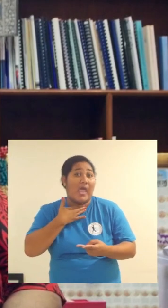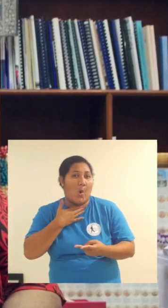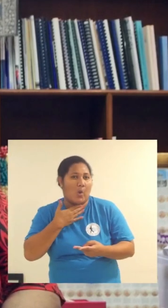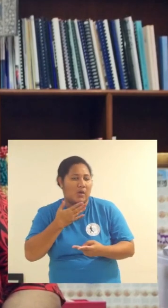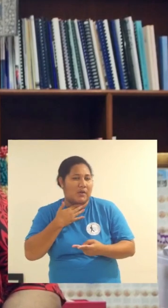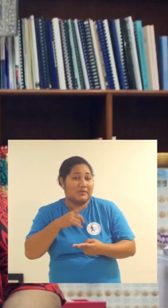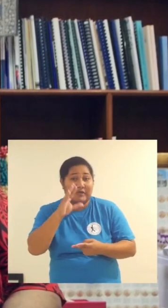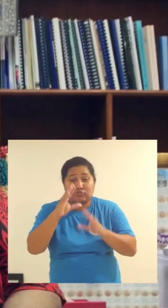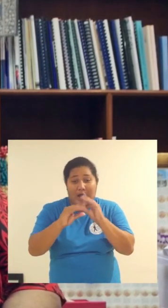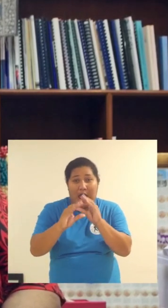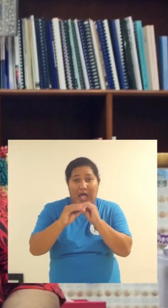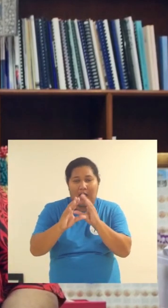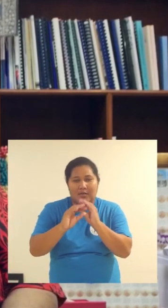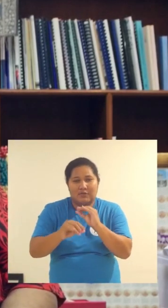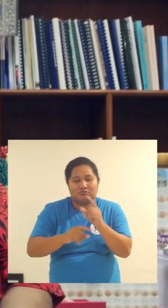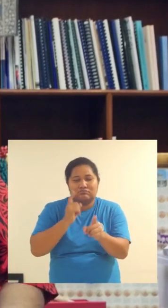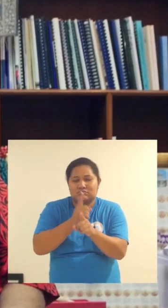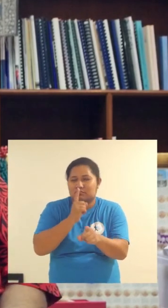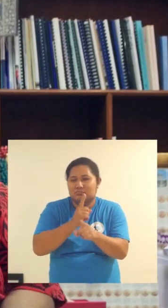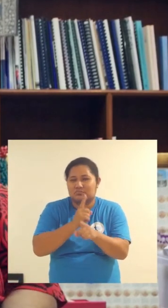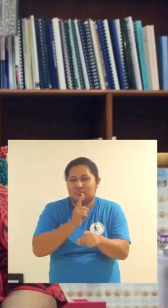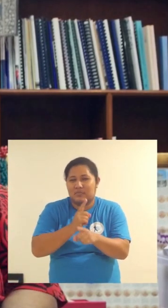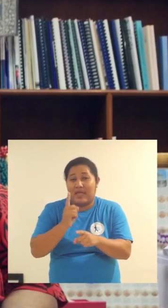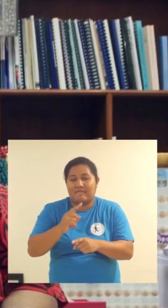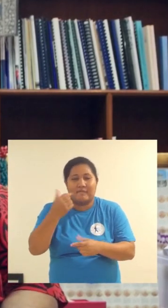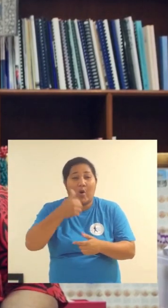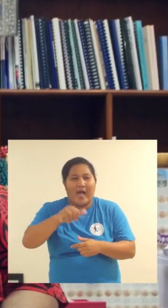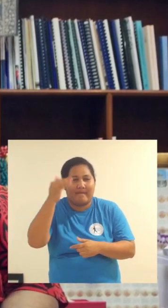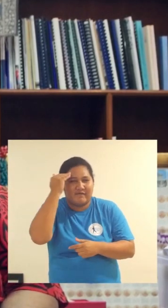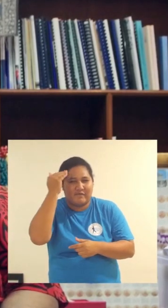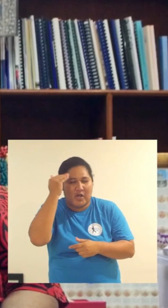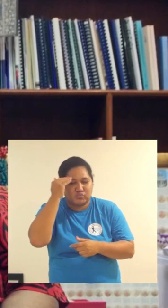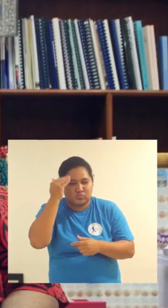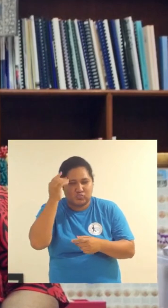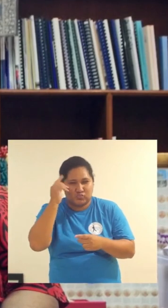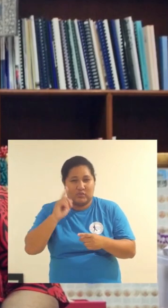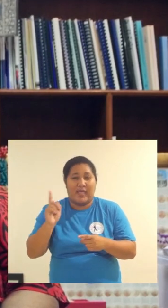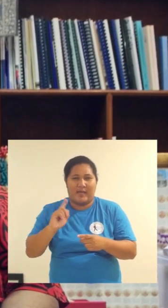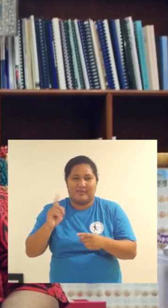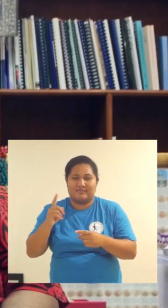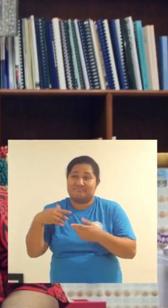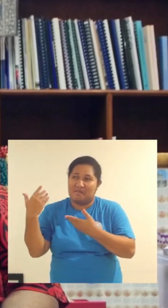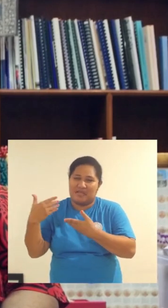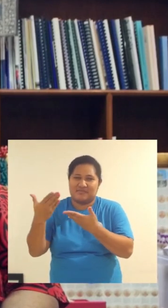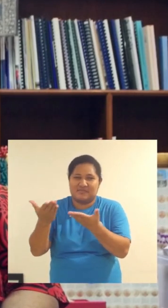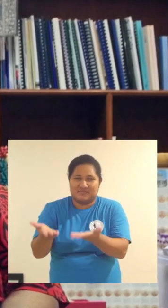it's not done up, yeah, fun, I'm a well a yeah,